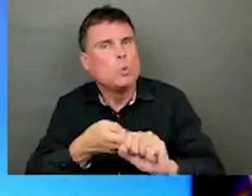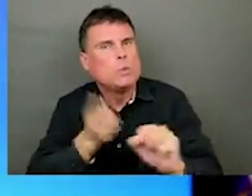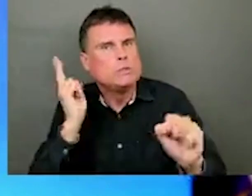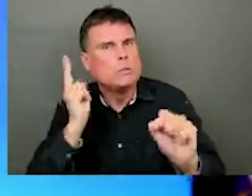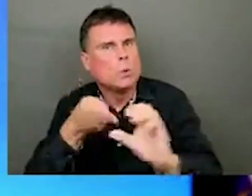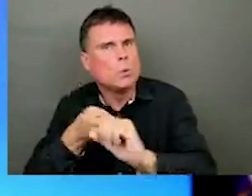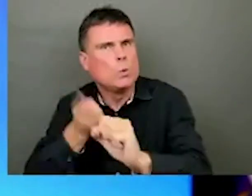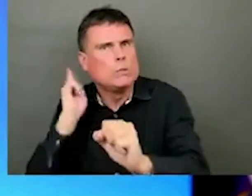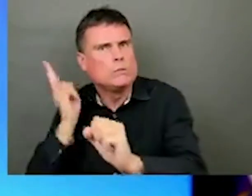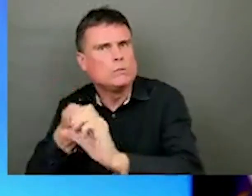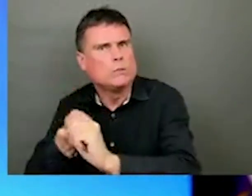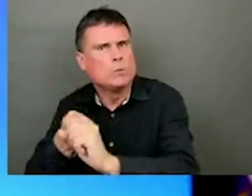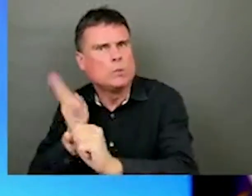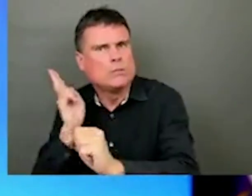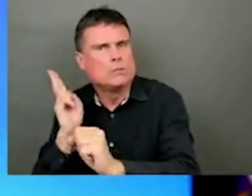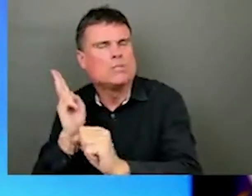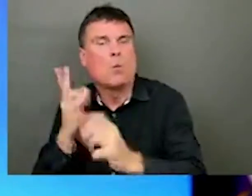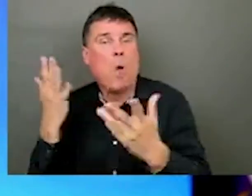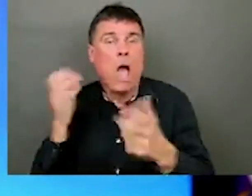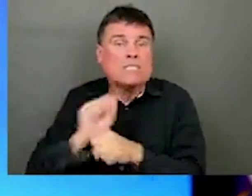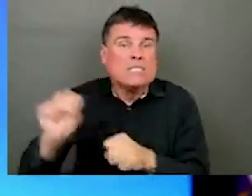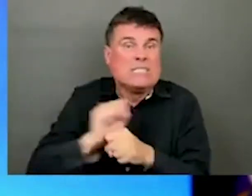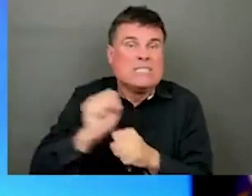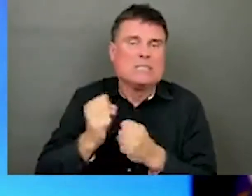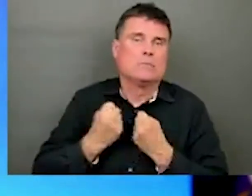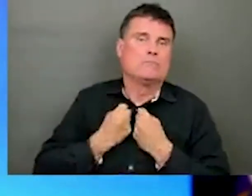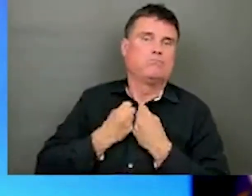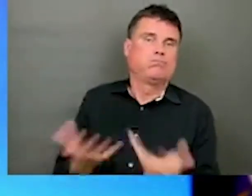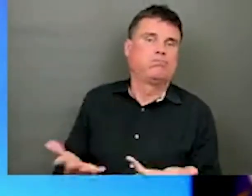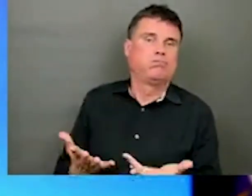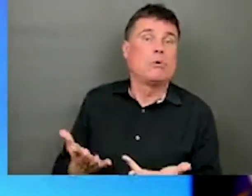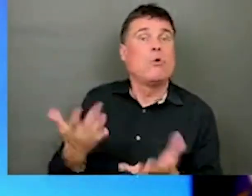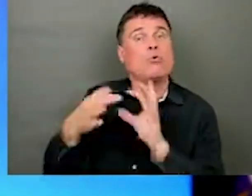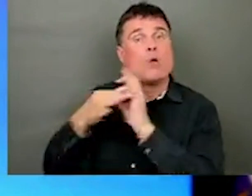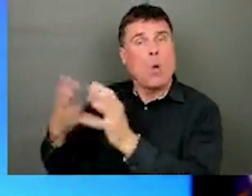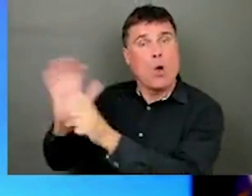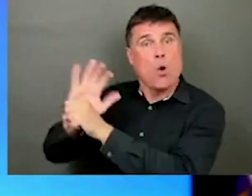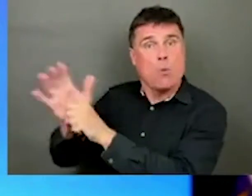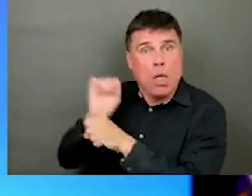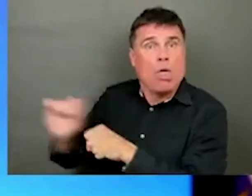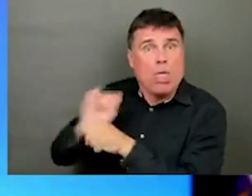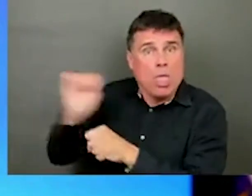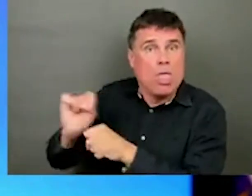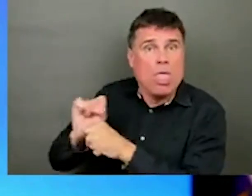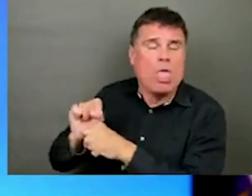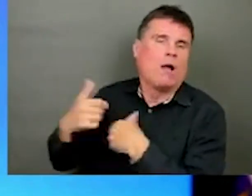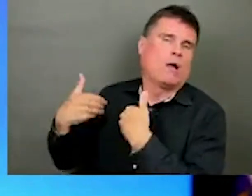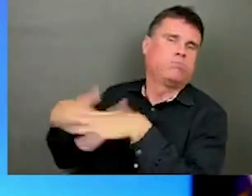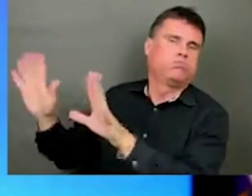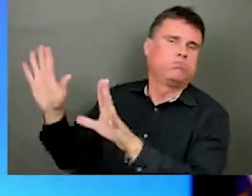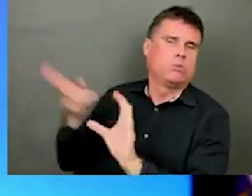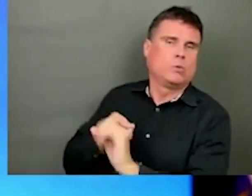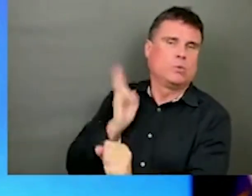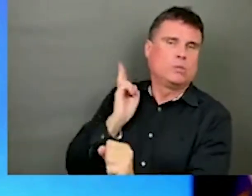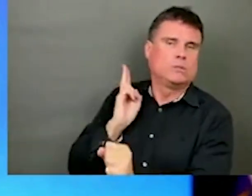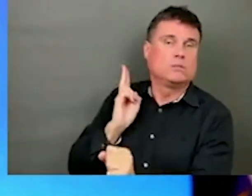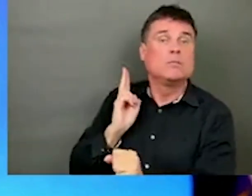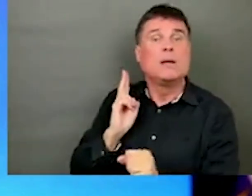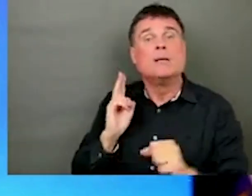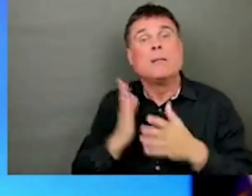numbers, in part because of burnout from the pandemic, but I'm also hearing again and again, that unrealistic expectations for the surgical renewal